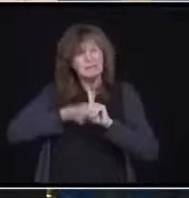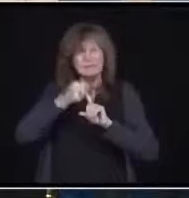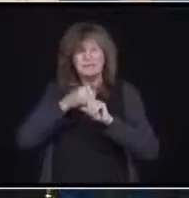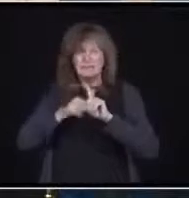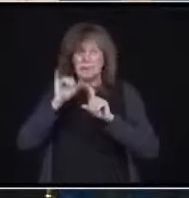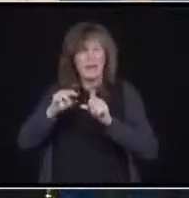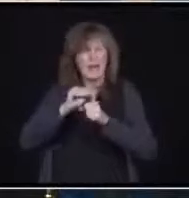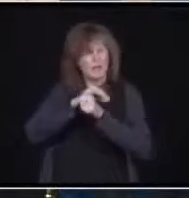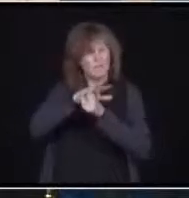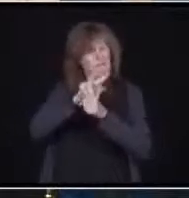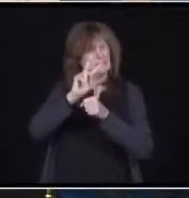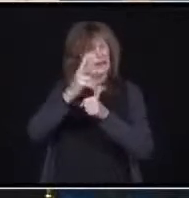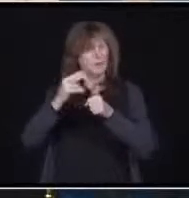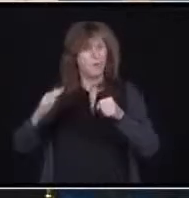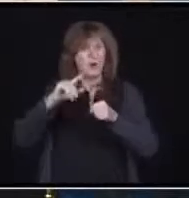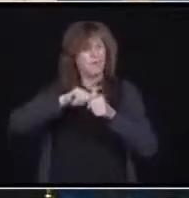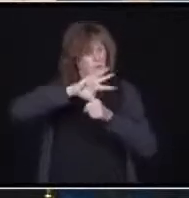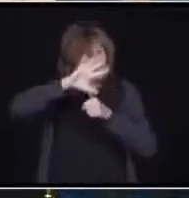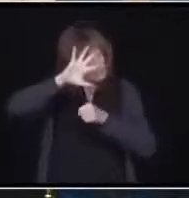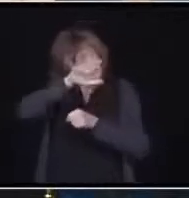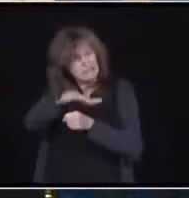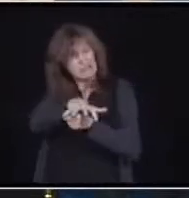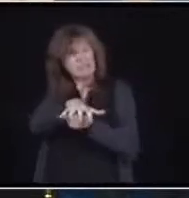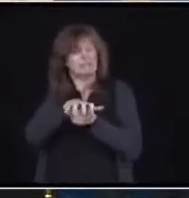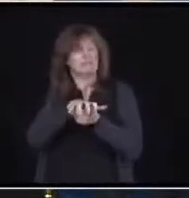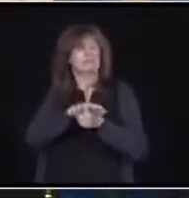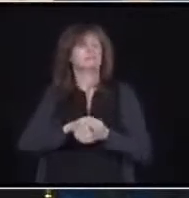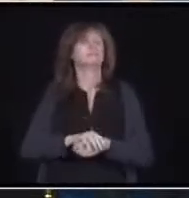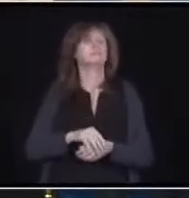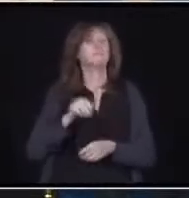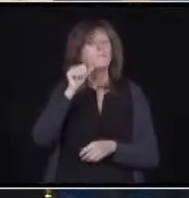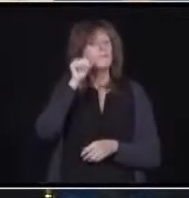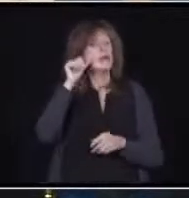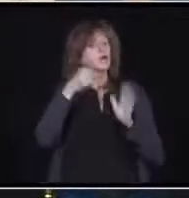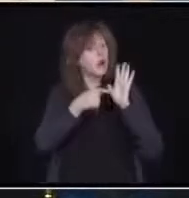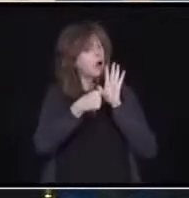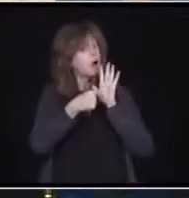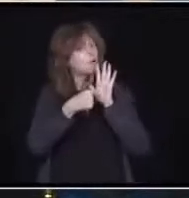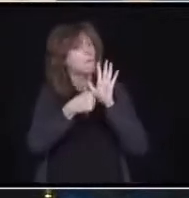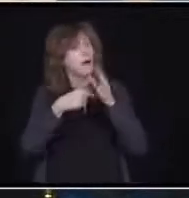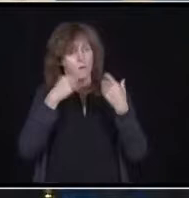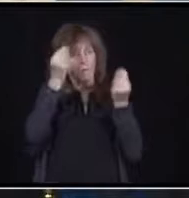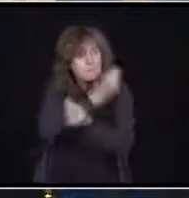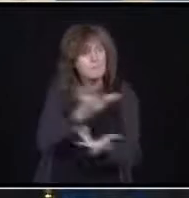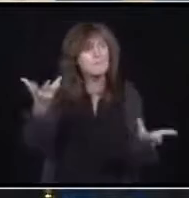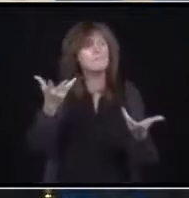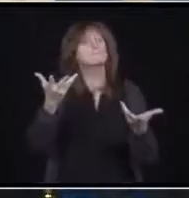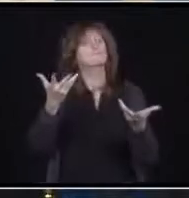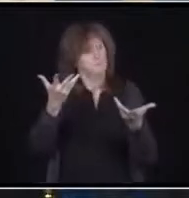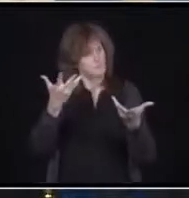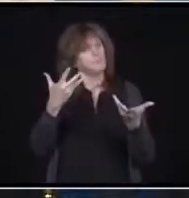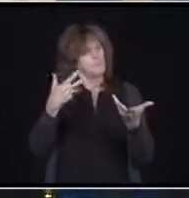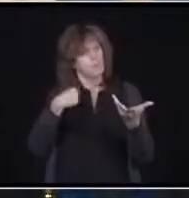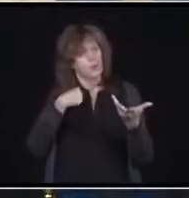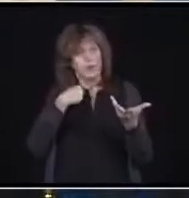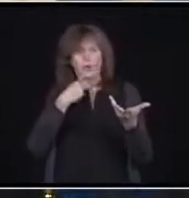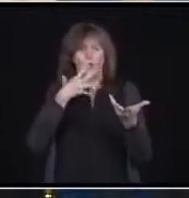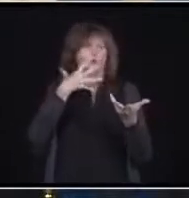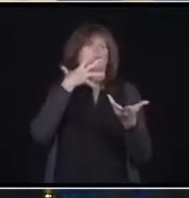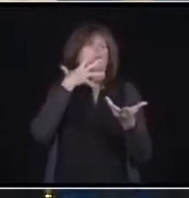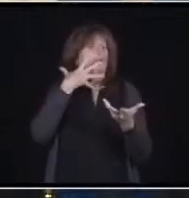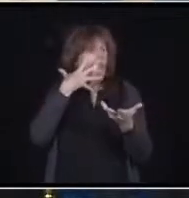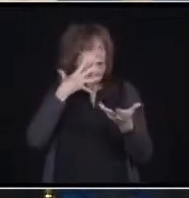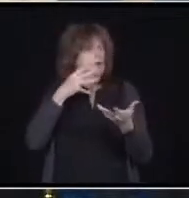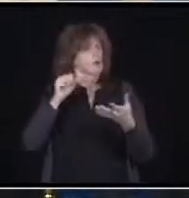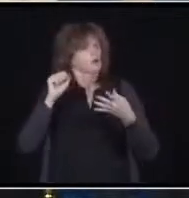Yesterday's modelling data was a wake-up call. We could have 1,000 cases a day by mid-month. So again,